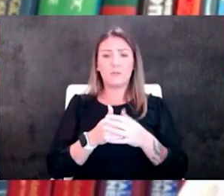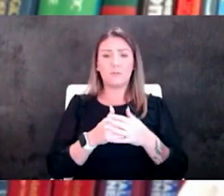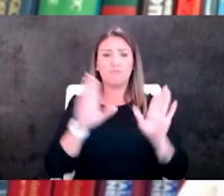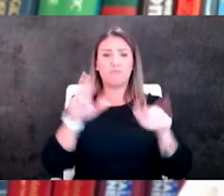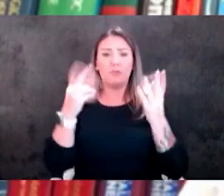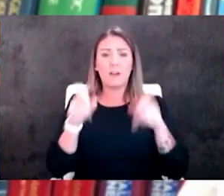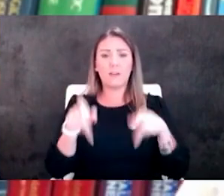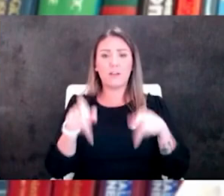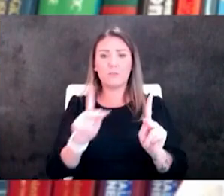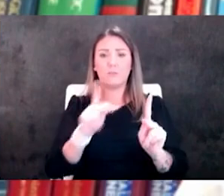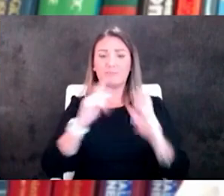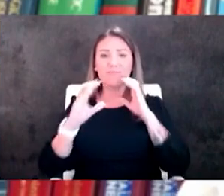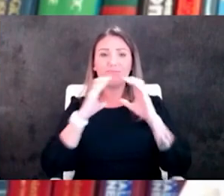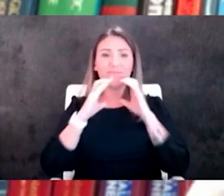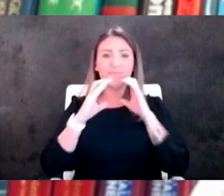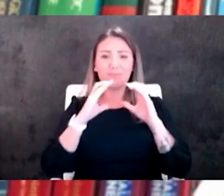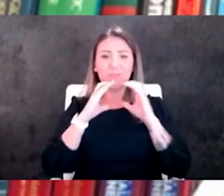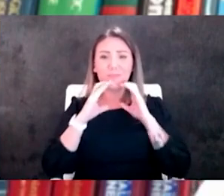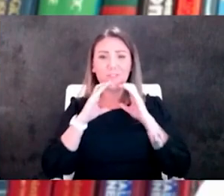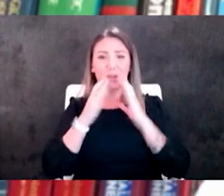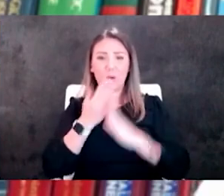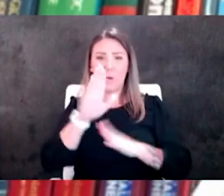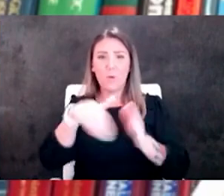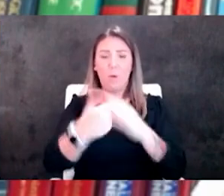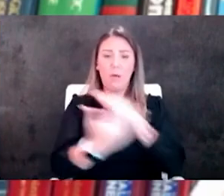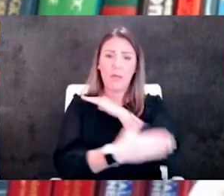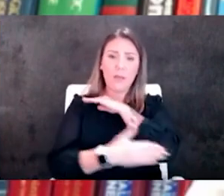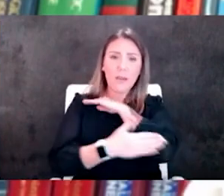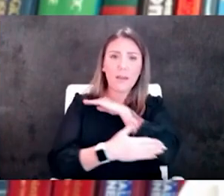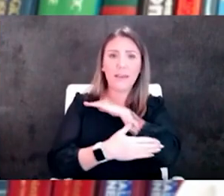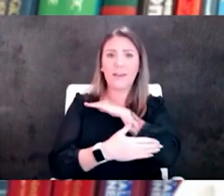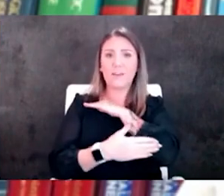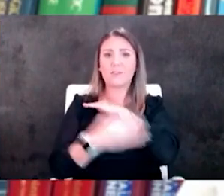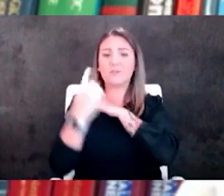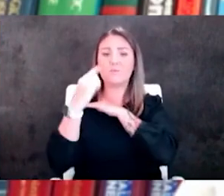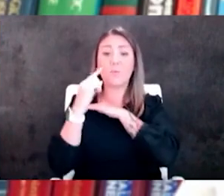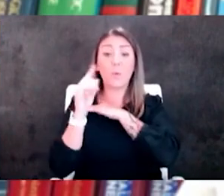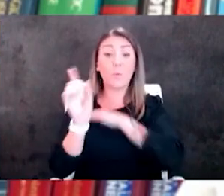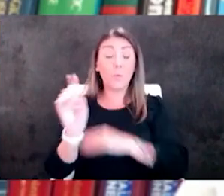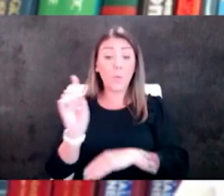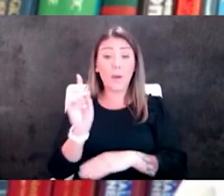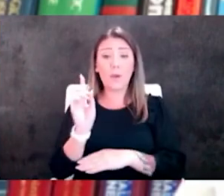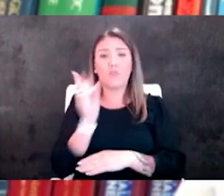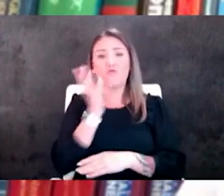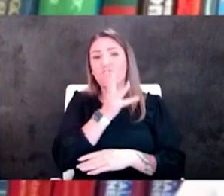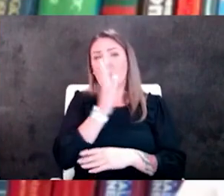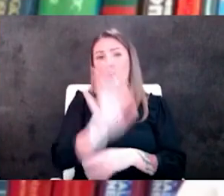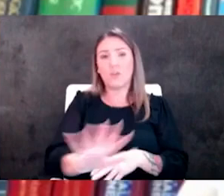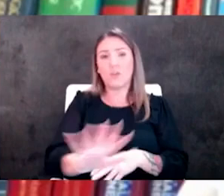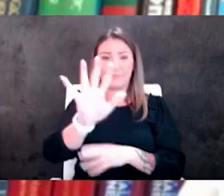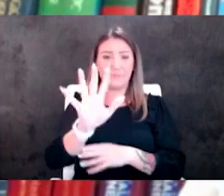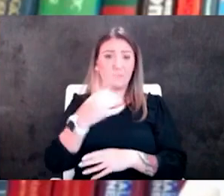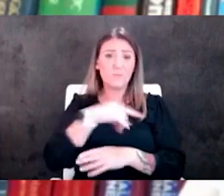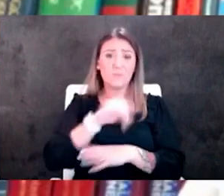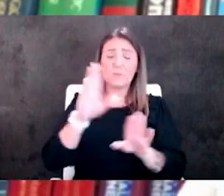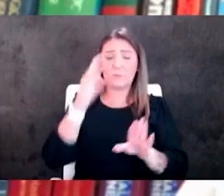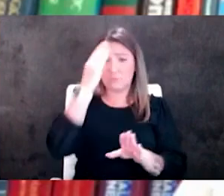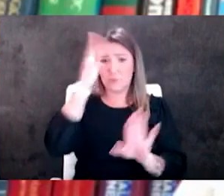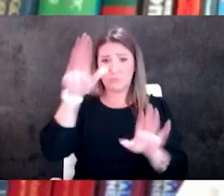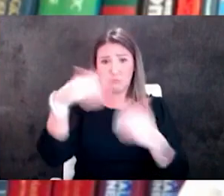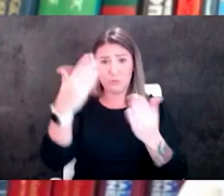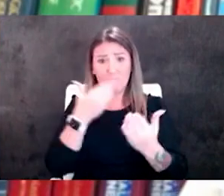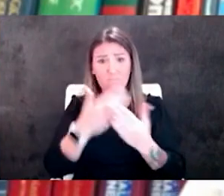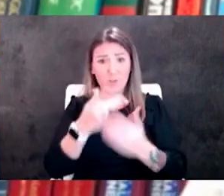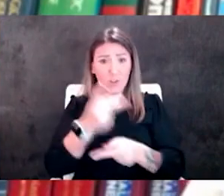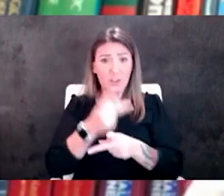communicate across different counties in the in the rural areas we know that we give good good care in rural areas and this has just been an